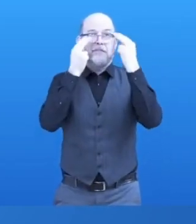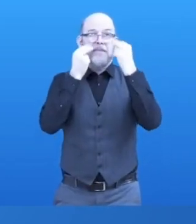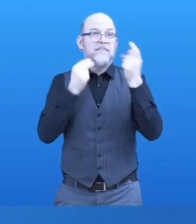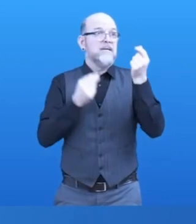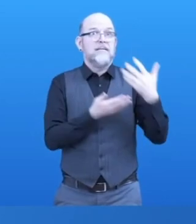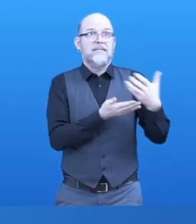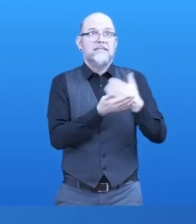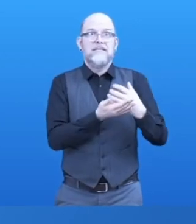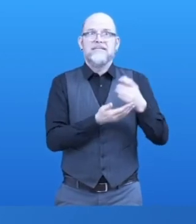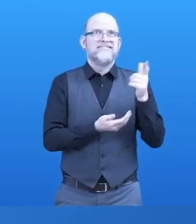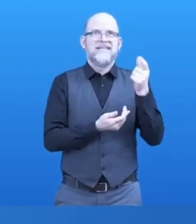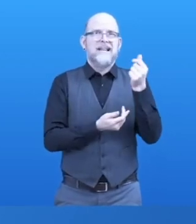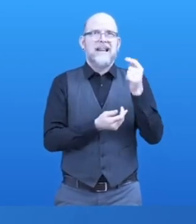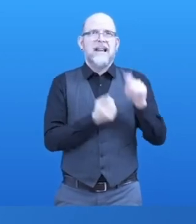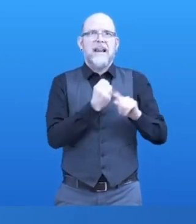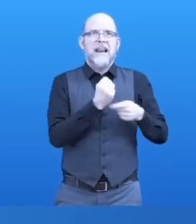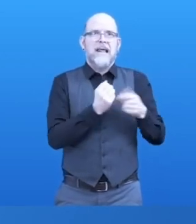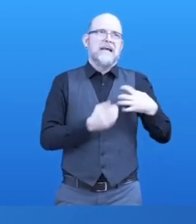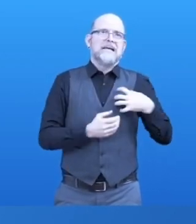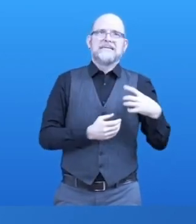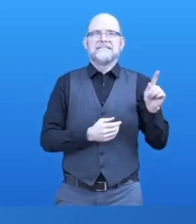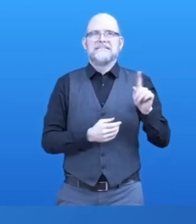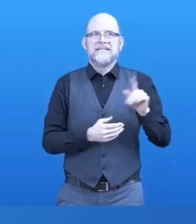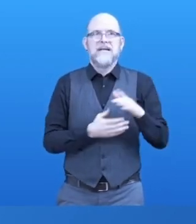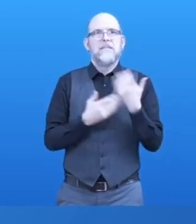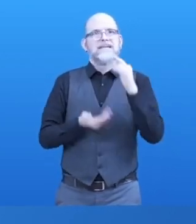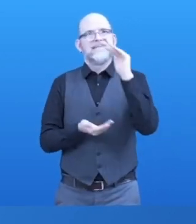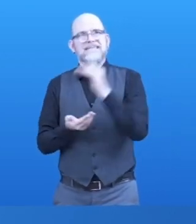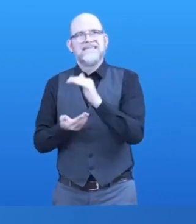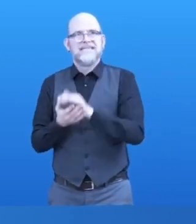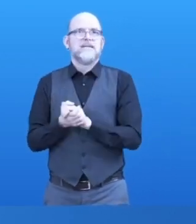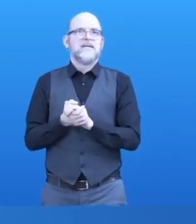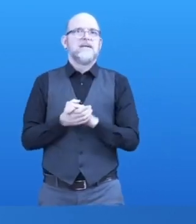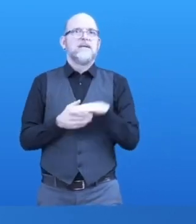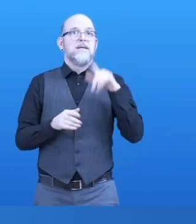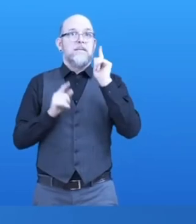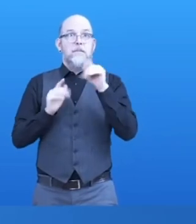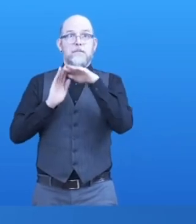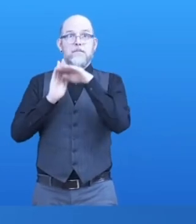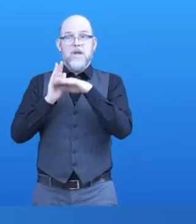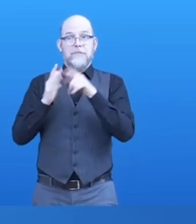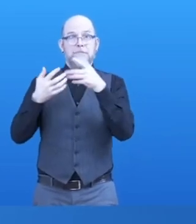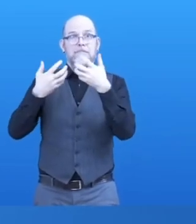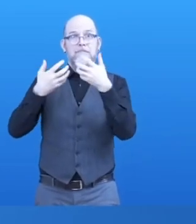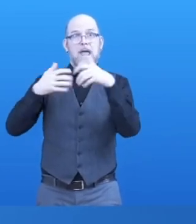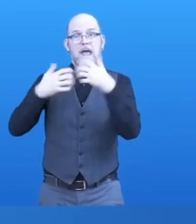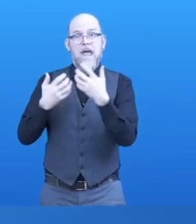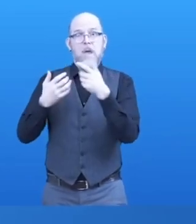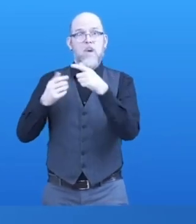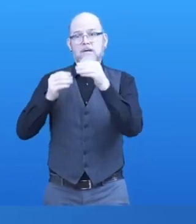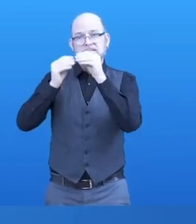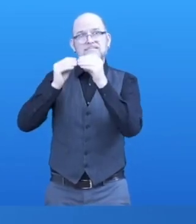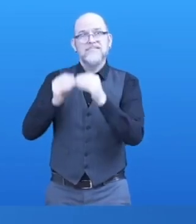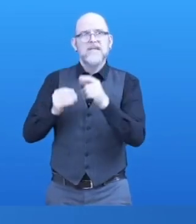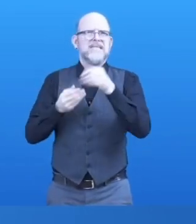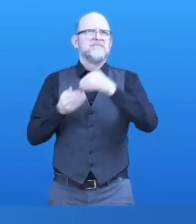The building instructions require a soldering iron. Hot soldering iron can cause burnt